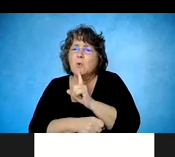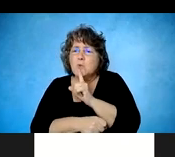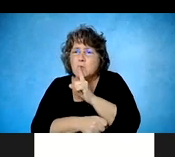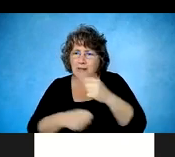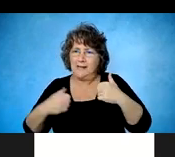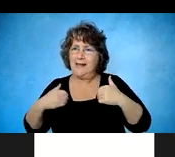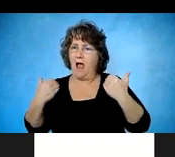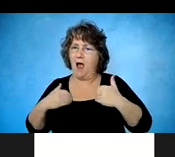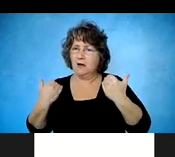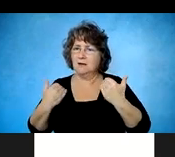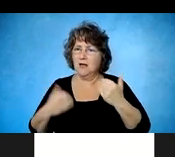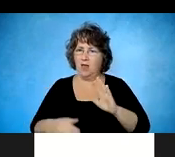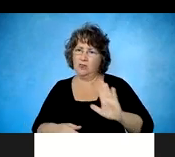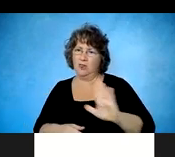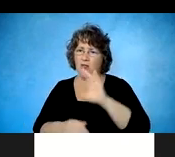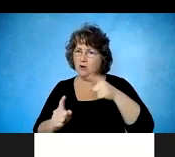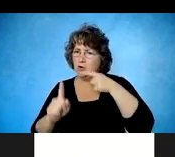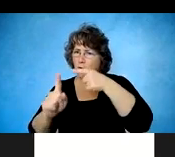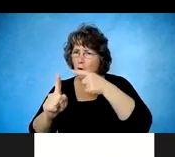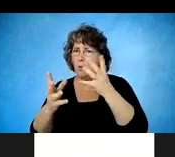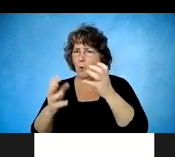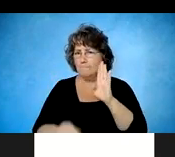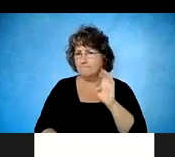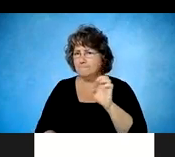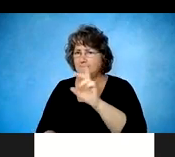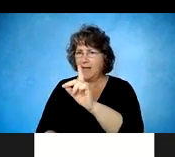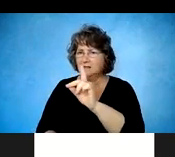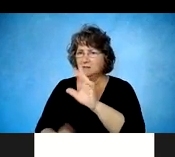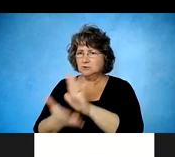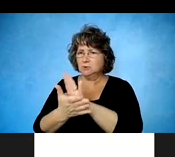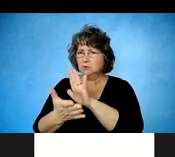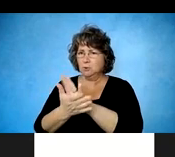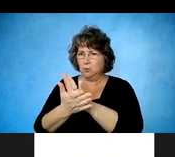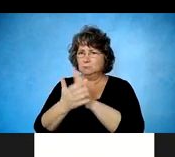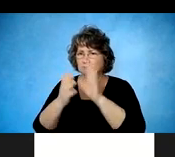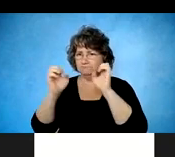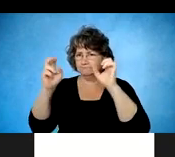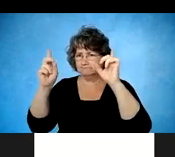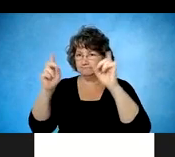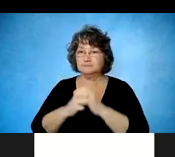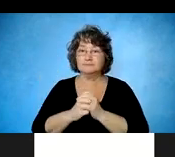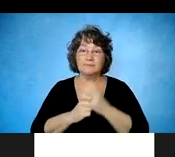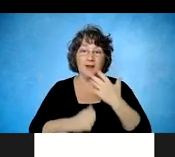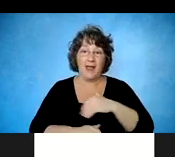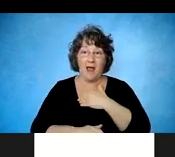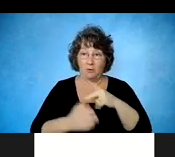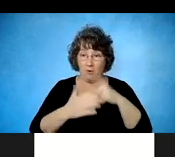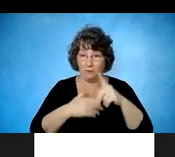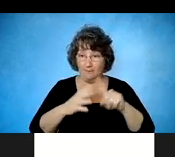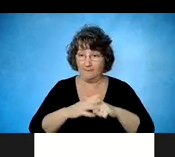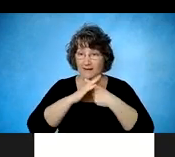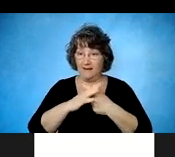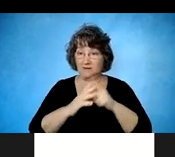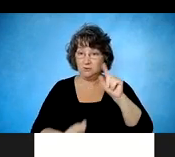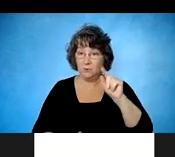Um, so during the, since the program has been up and running since 2016, um, we've had 22 clients with goals to